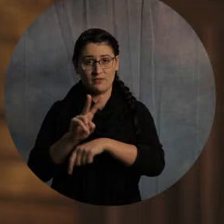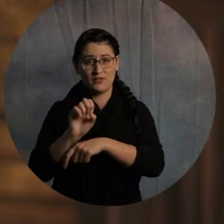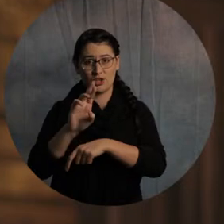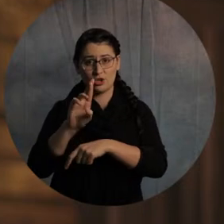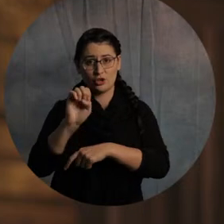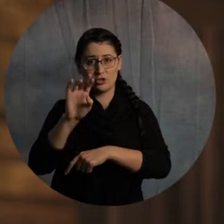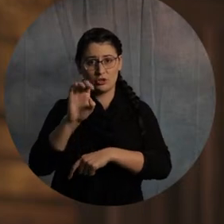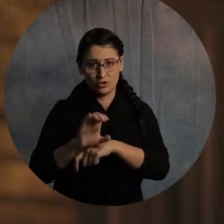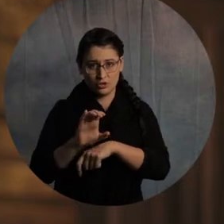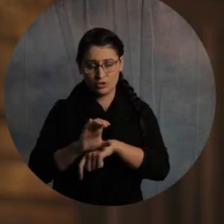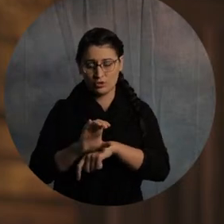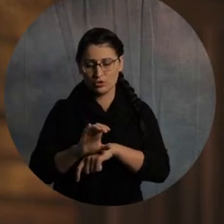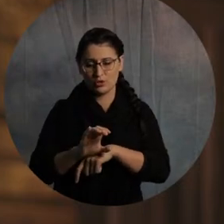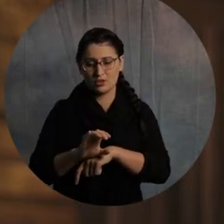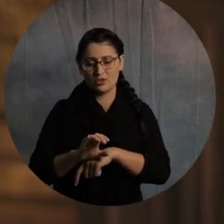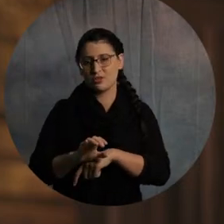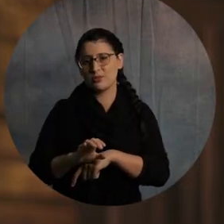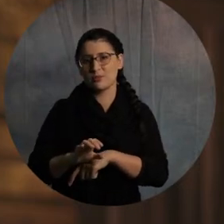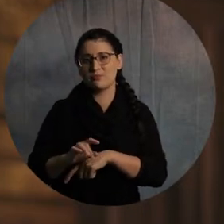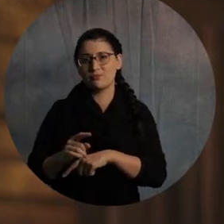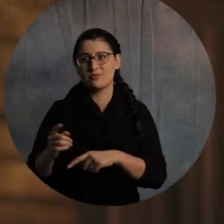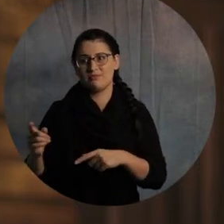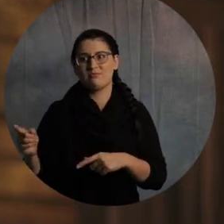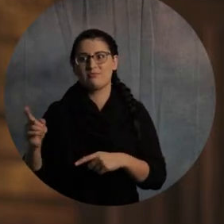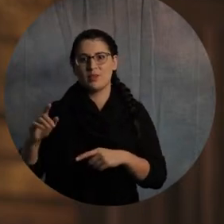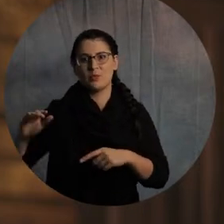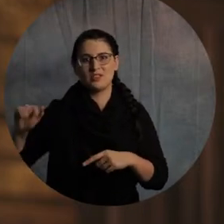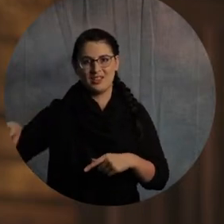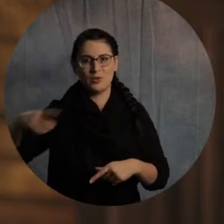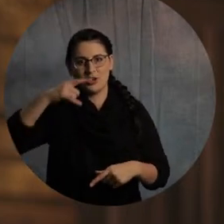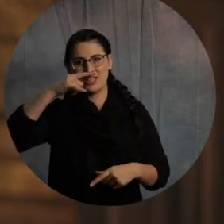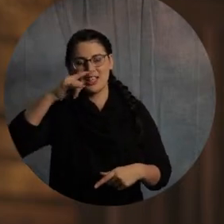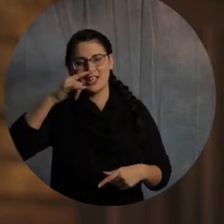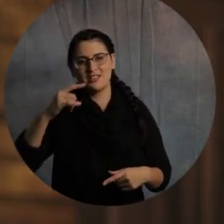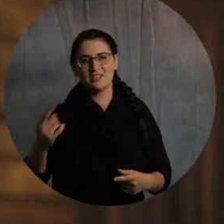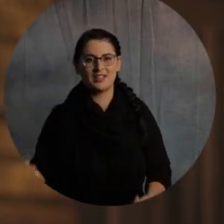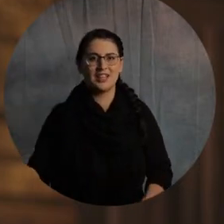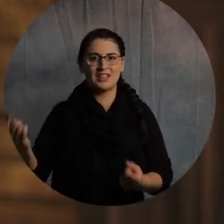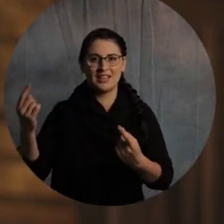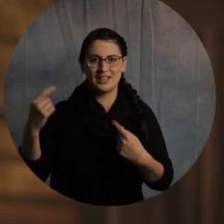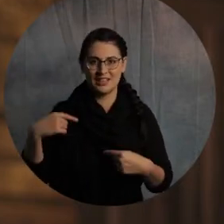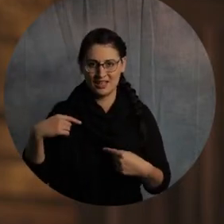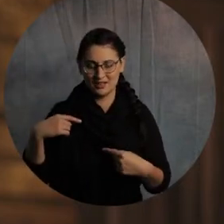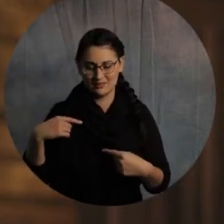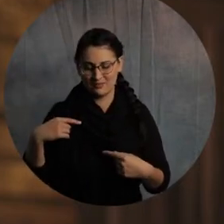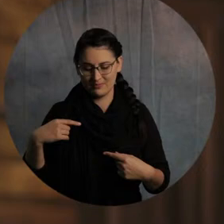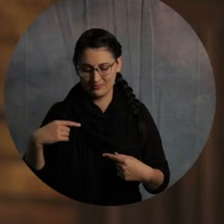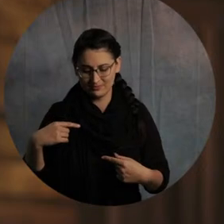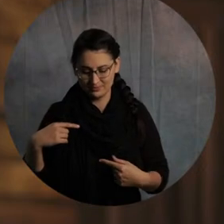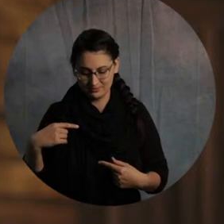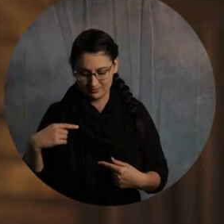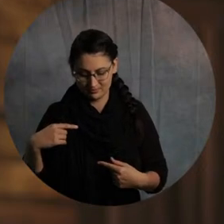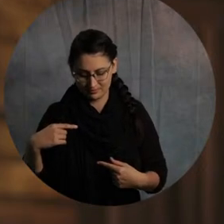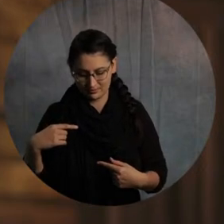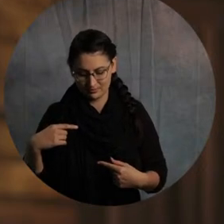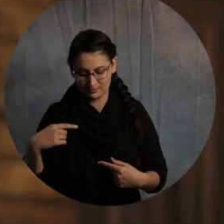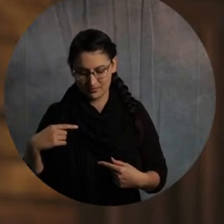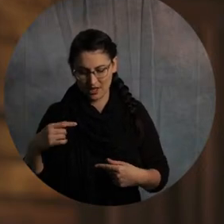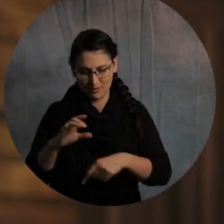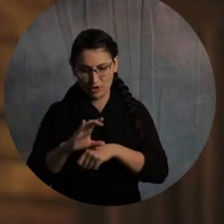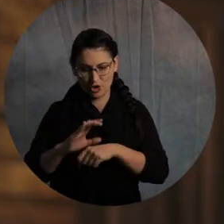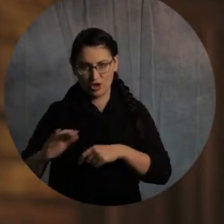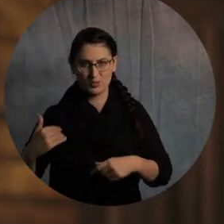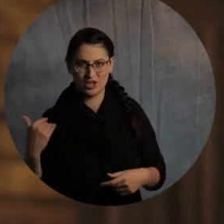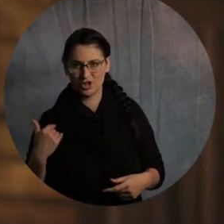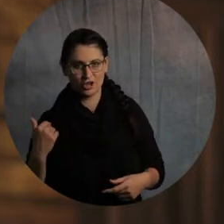That's the average person. I joke at Venture that if I say, turn to John, half the church looks down the road to figure out who John is and